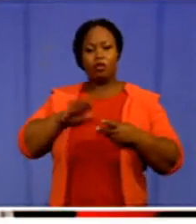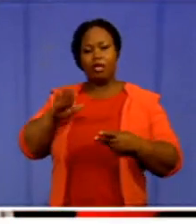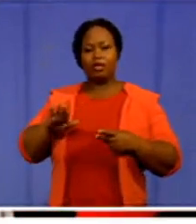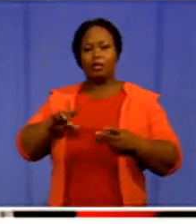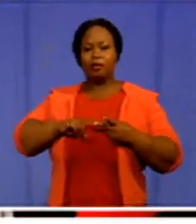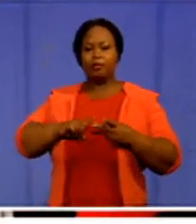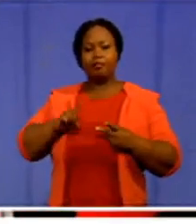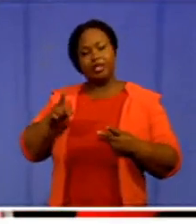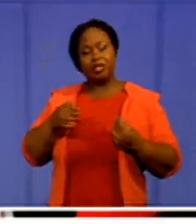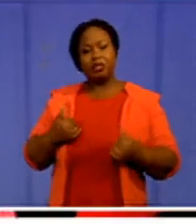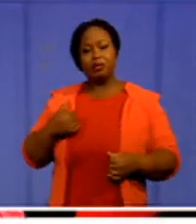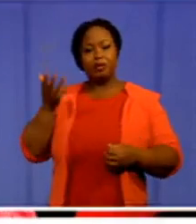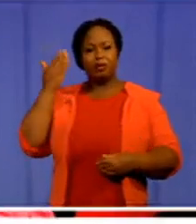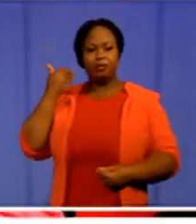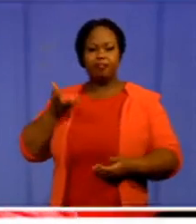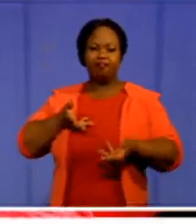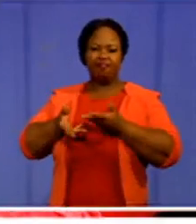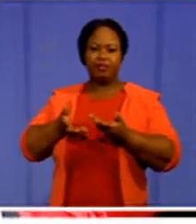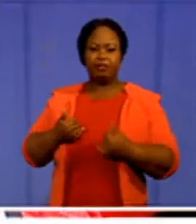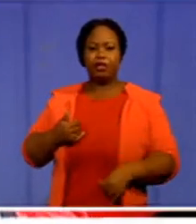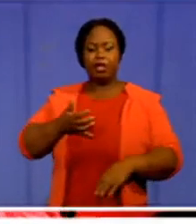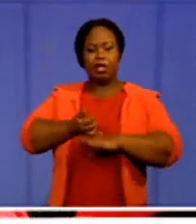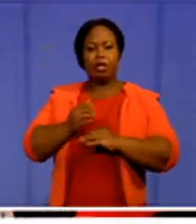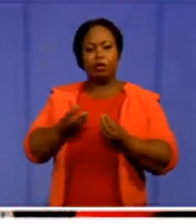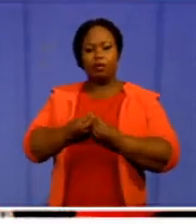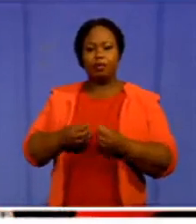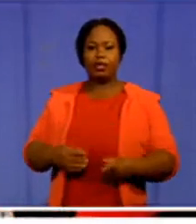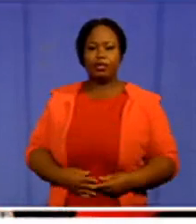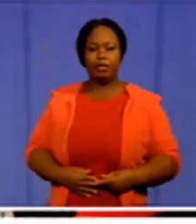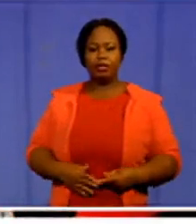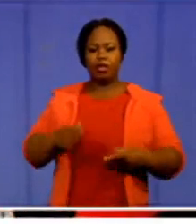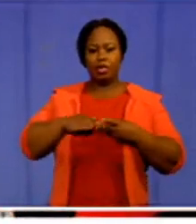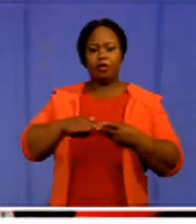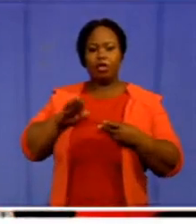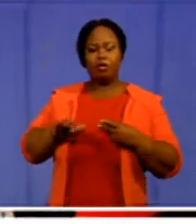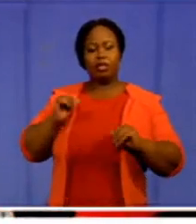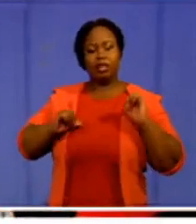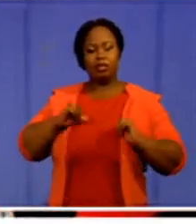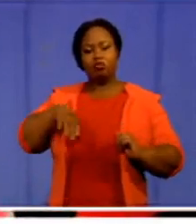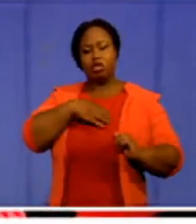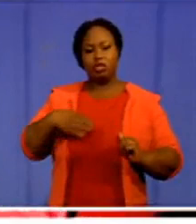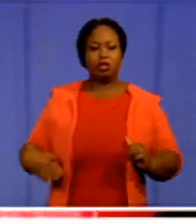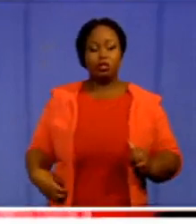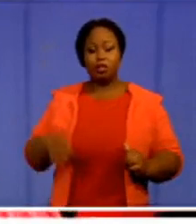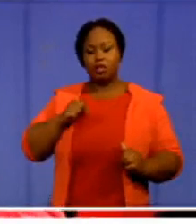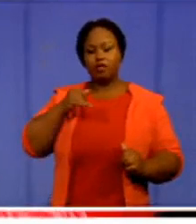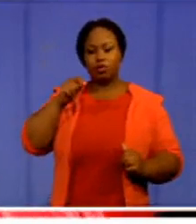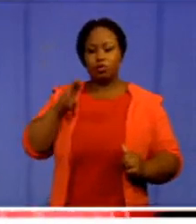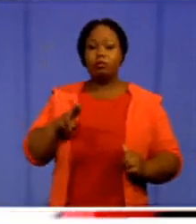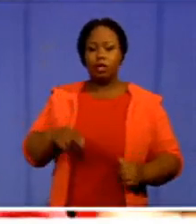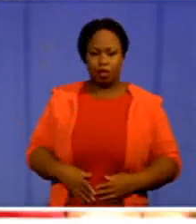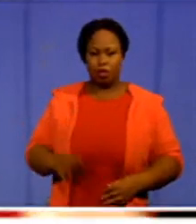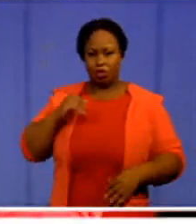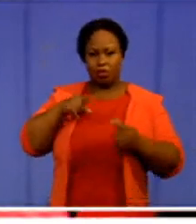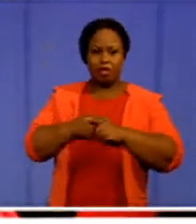day is. I was speaking earlier here with the acting president of SAFTU who was talking about exploitation.